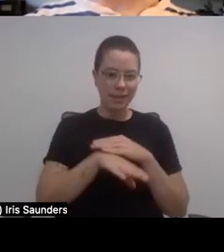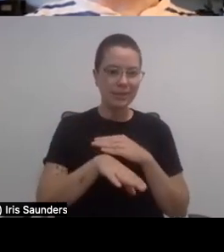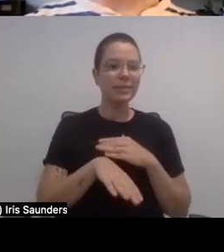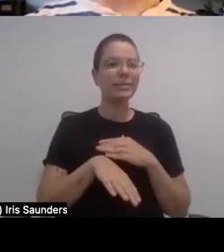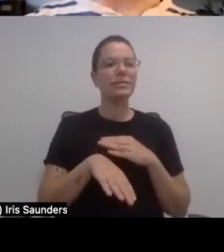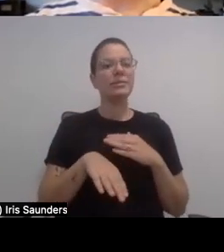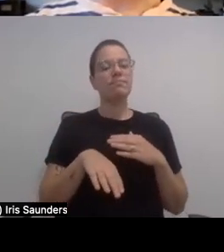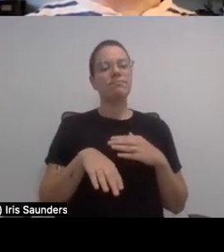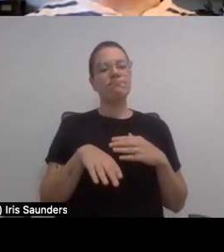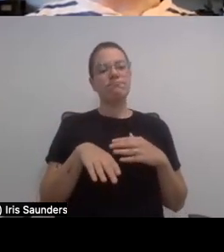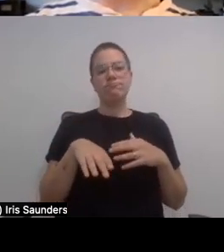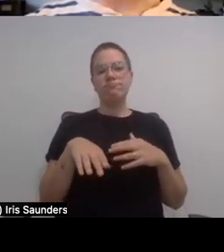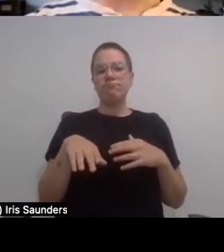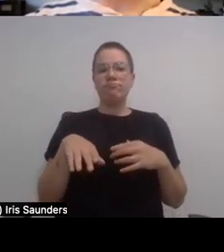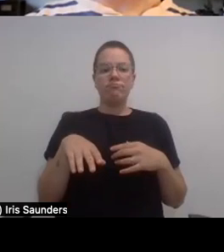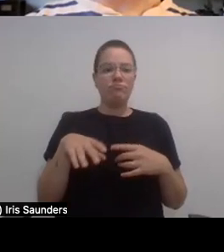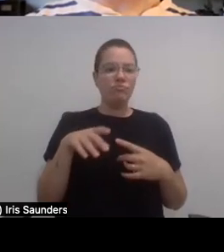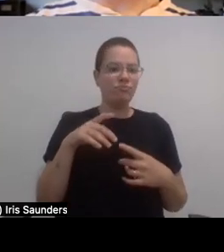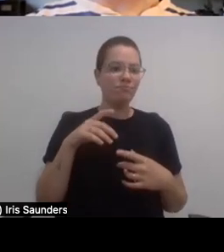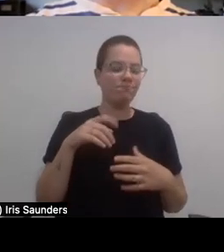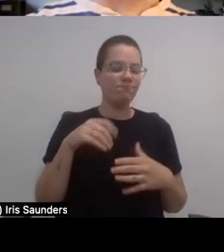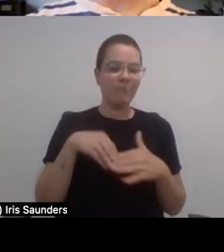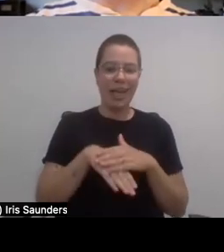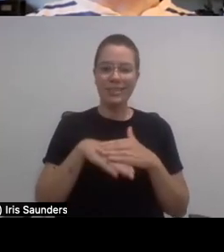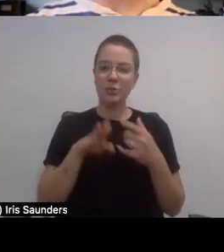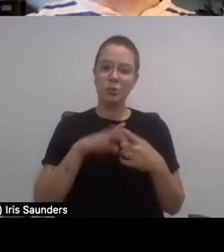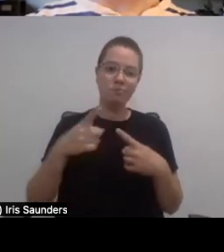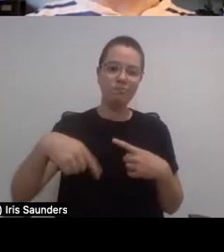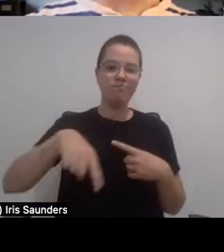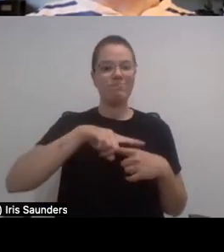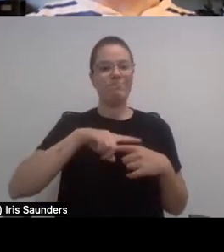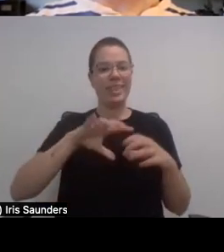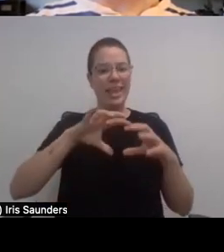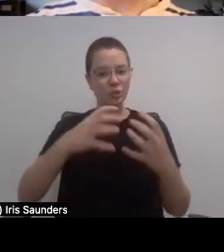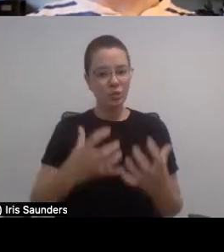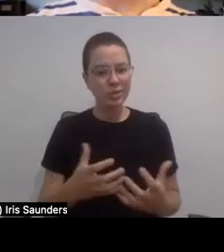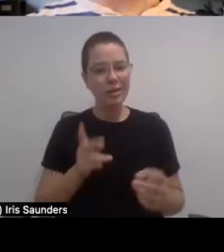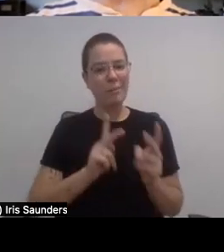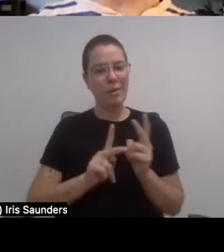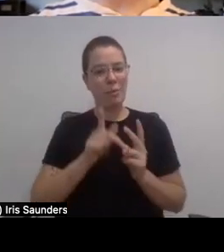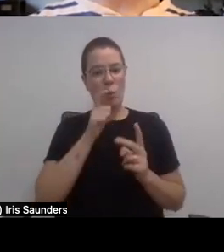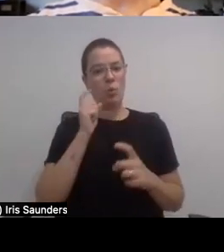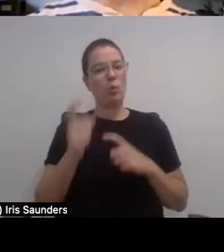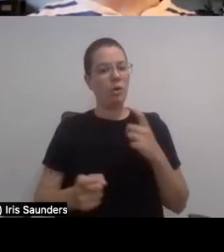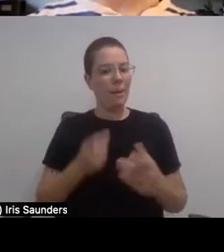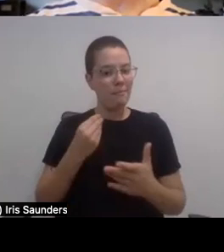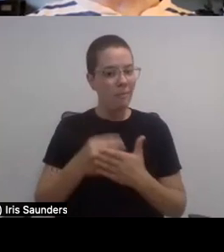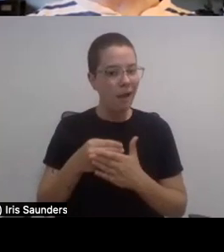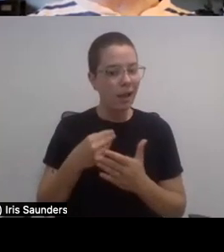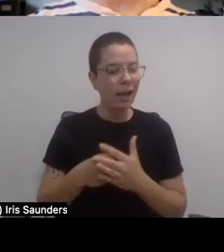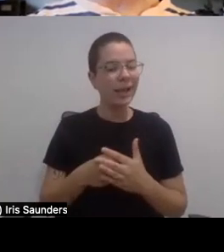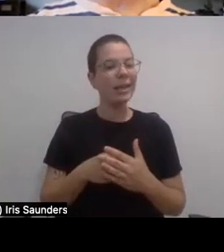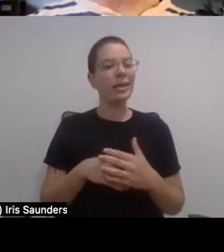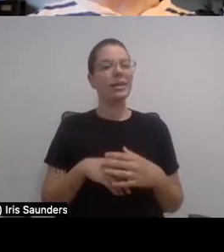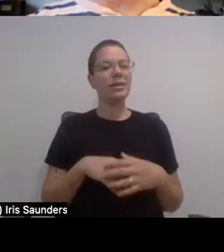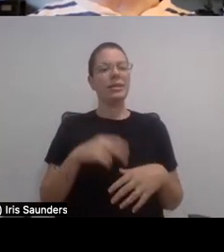people already in the industry that, uh, give funding to projects, I think seeing